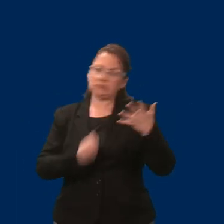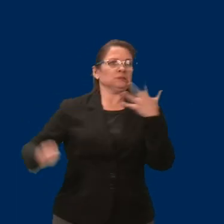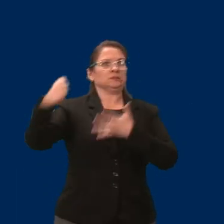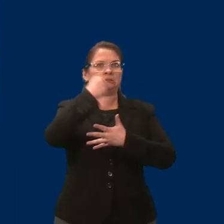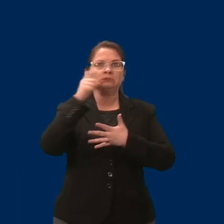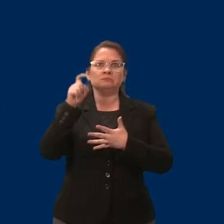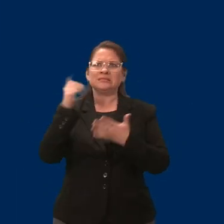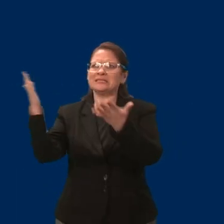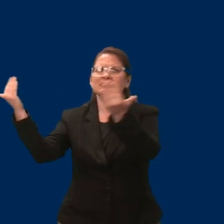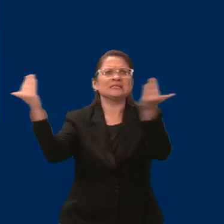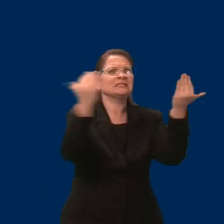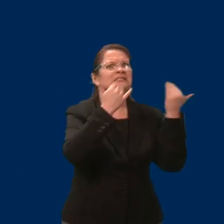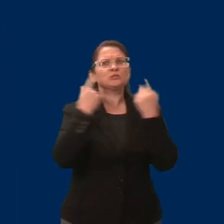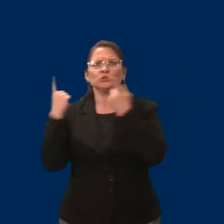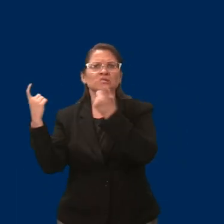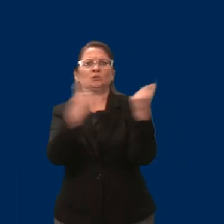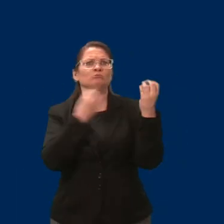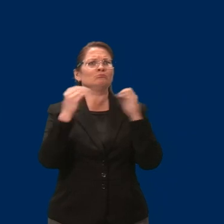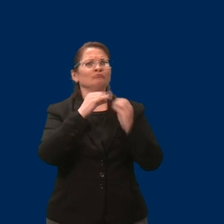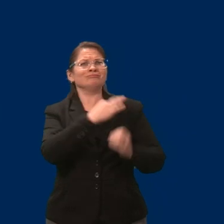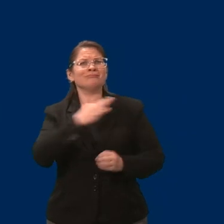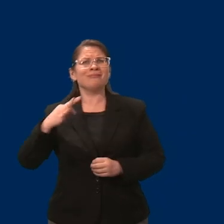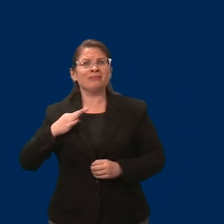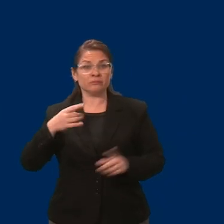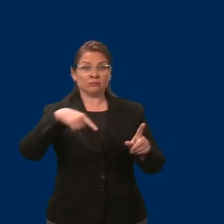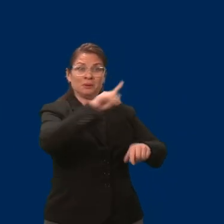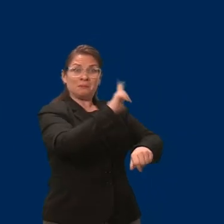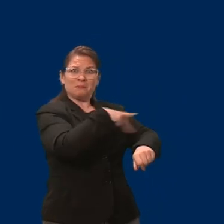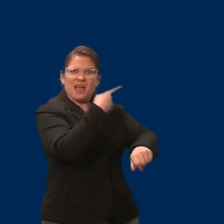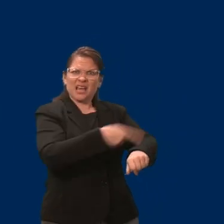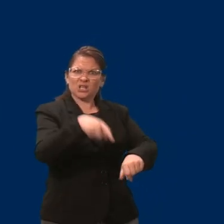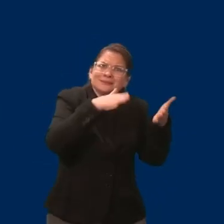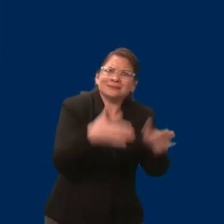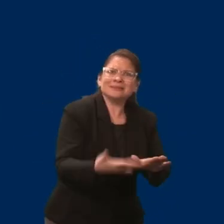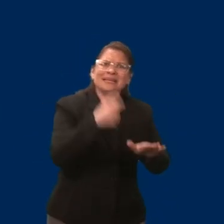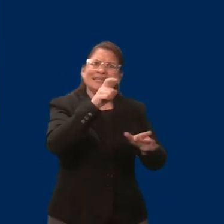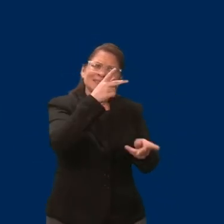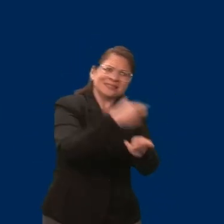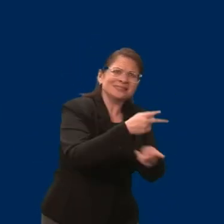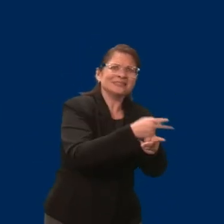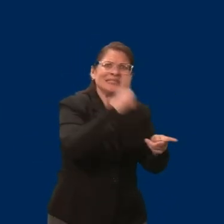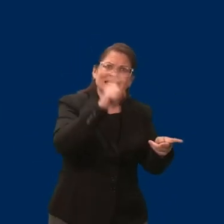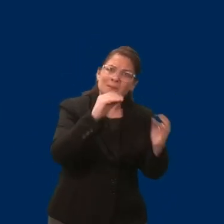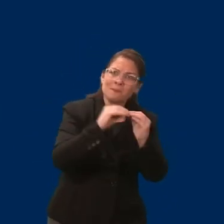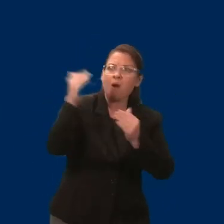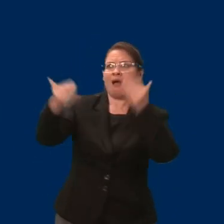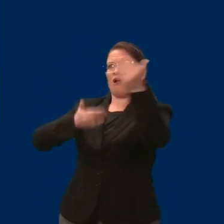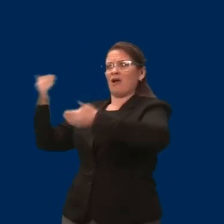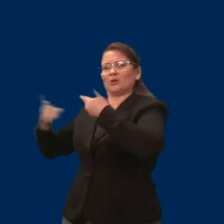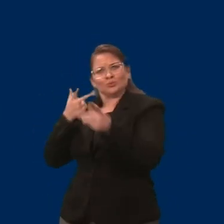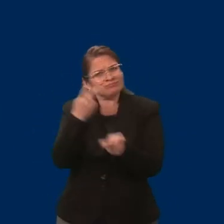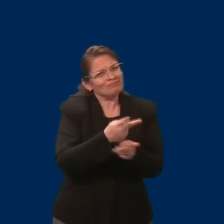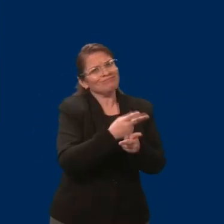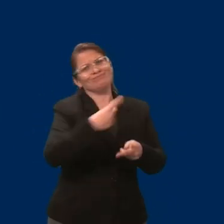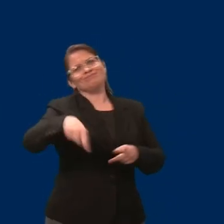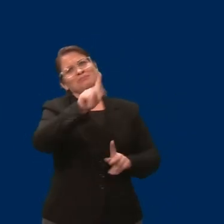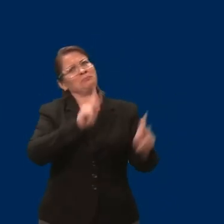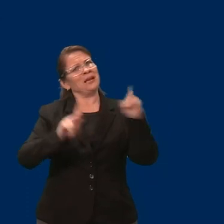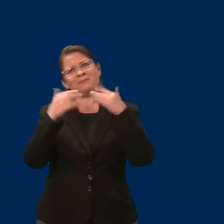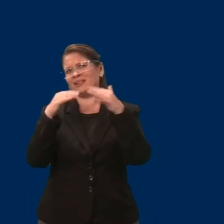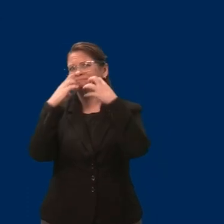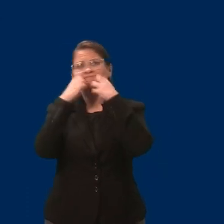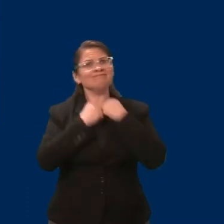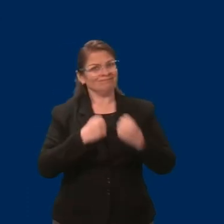life or death. We need to have those trained workers. And I think this need was only exacerbated